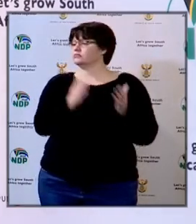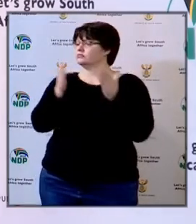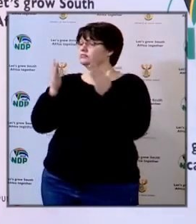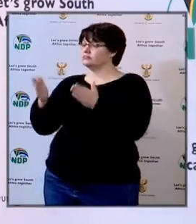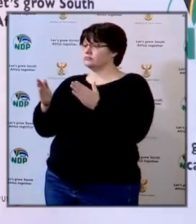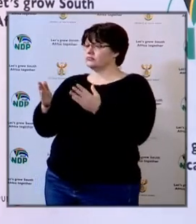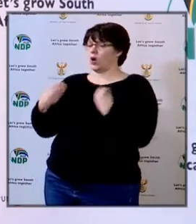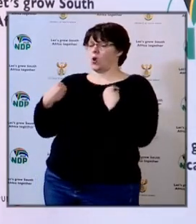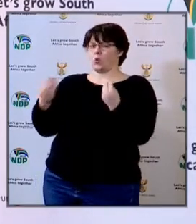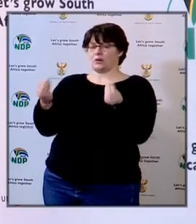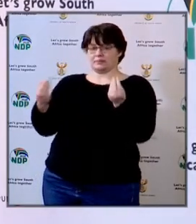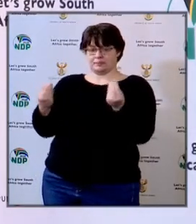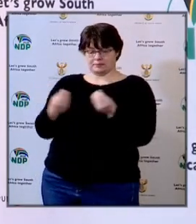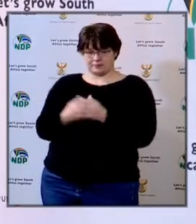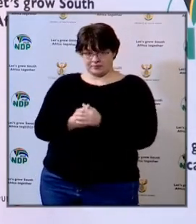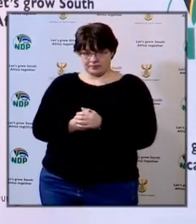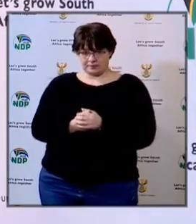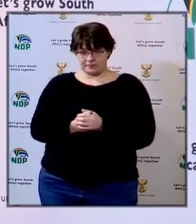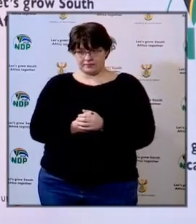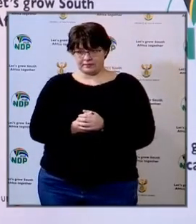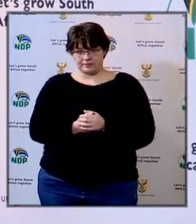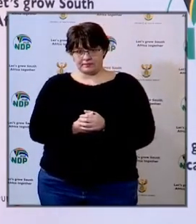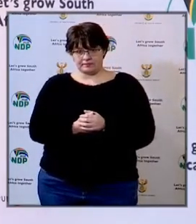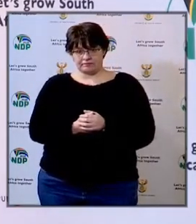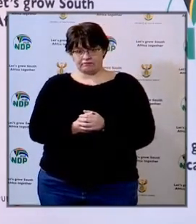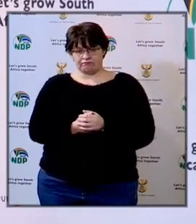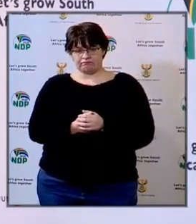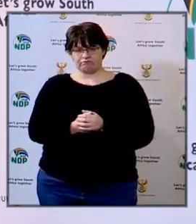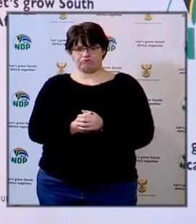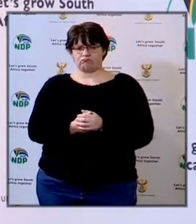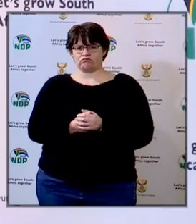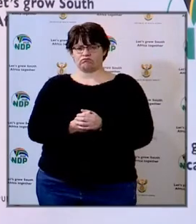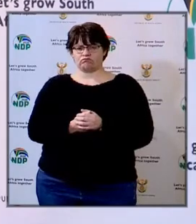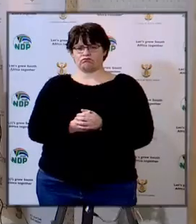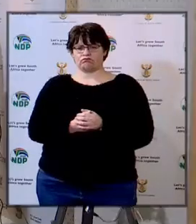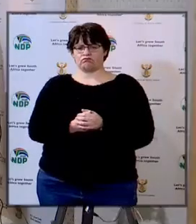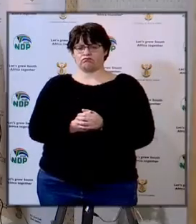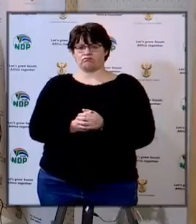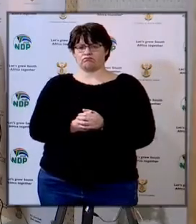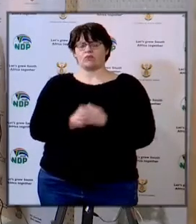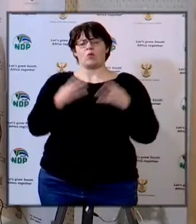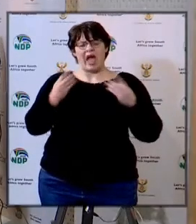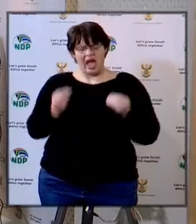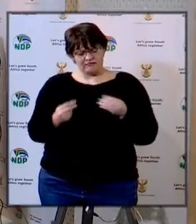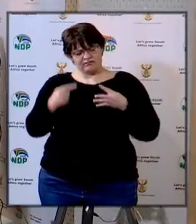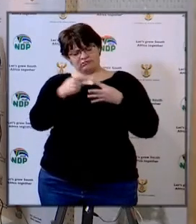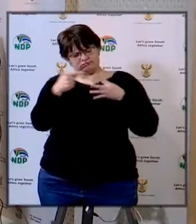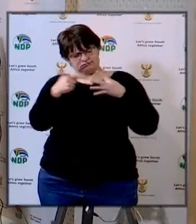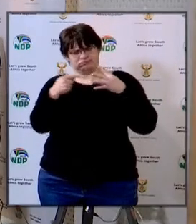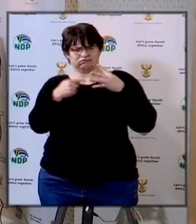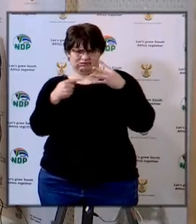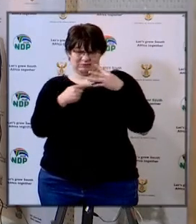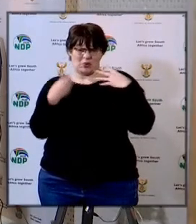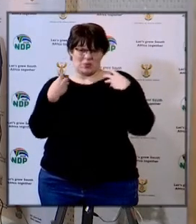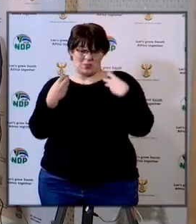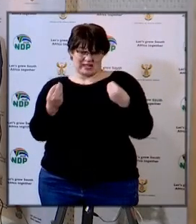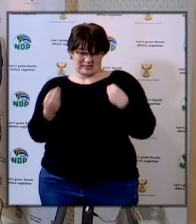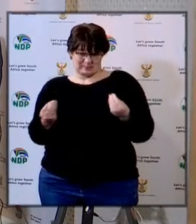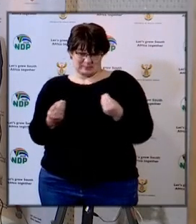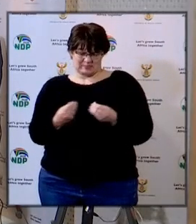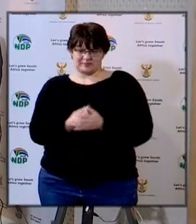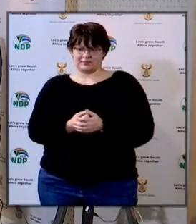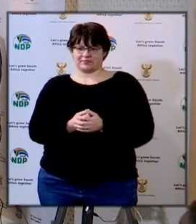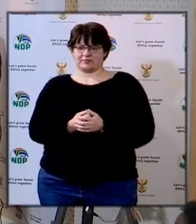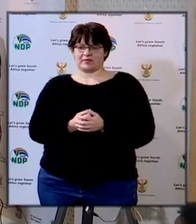thank you so much can we move to the whatsapp line please Irene thank you chair we do have quite a number of questions on